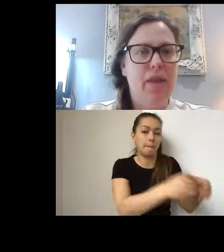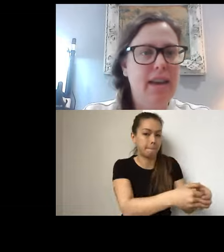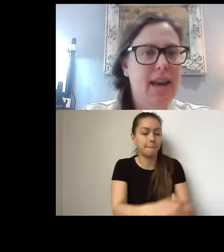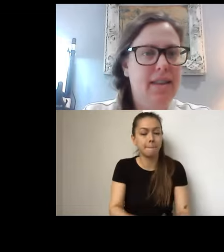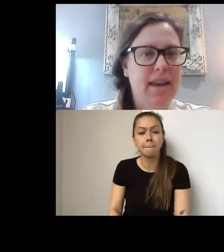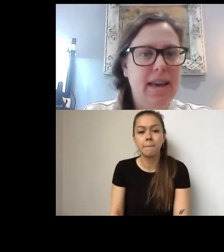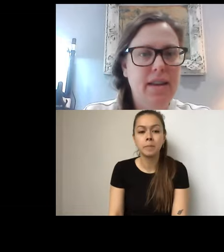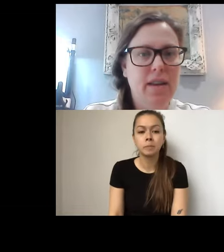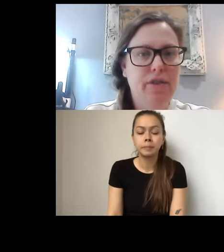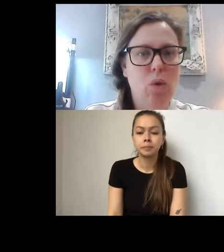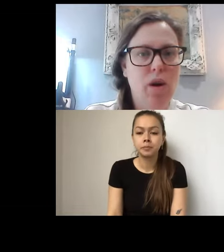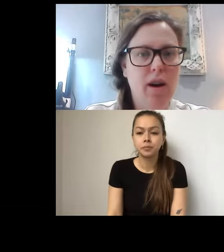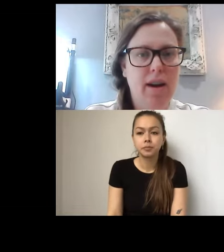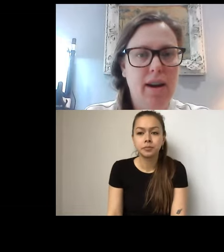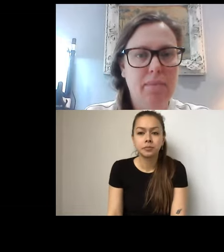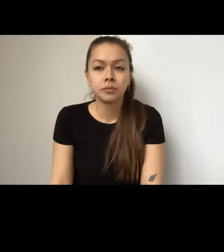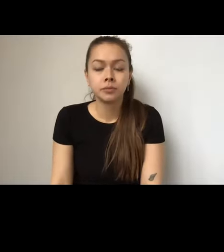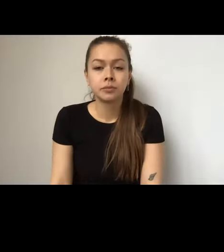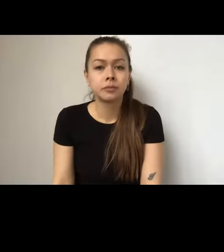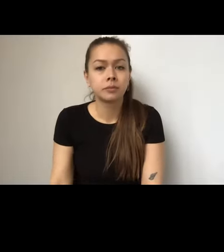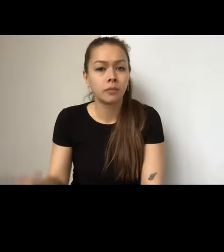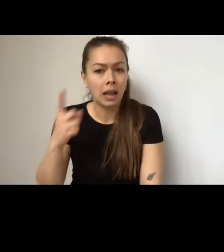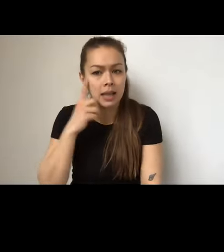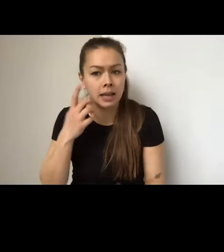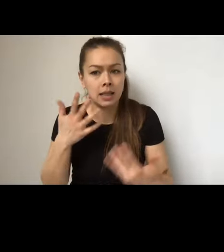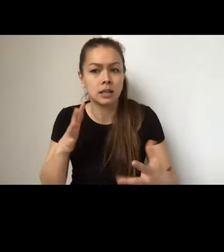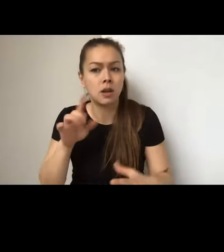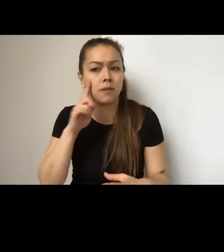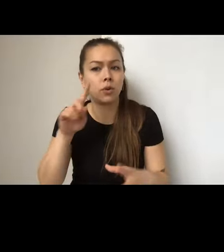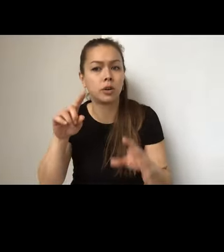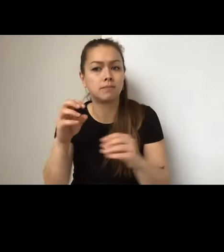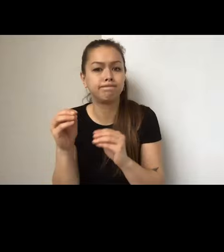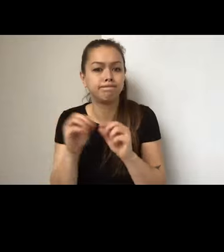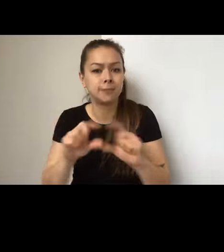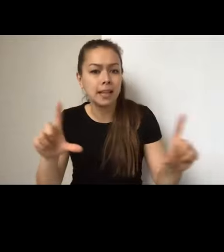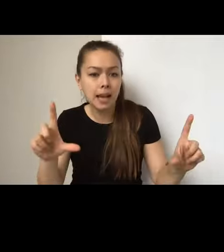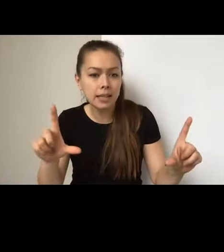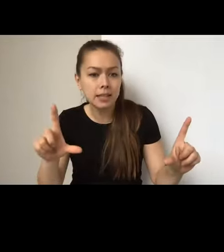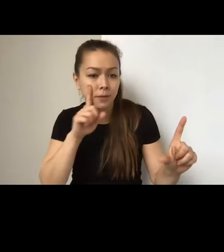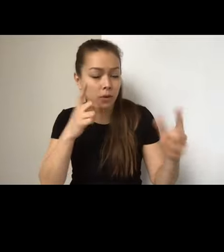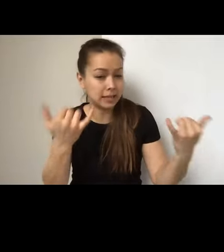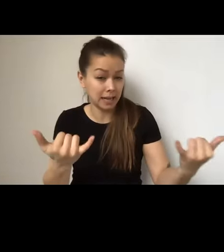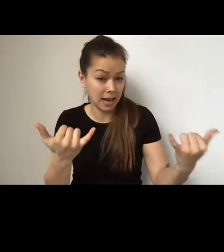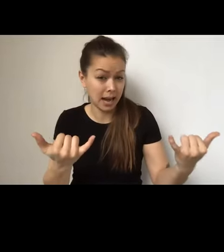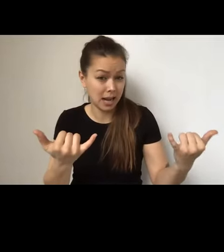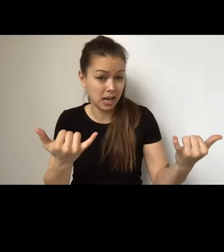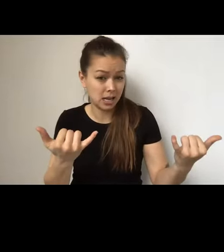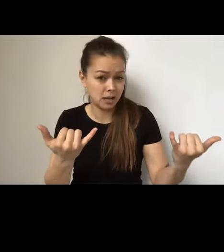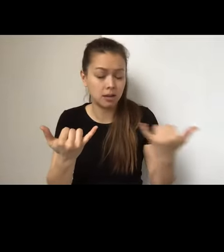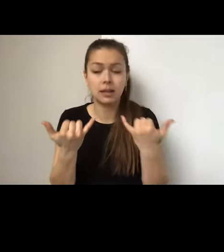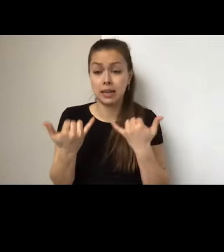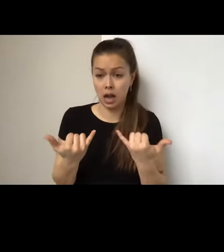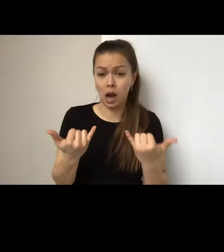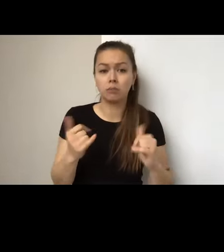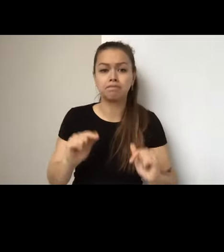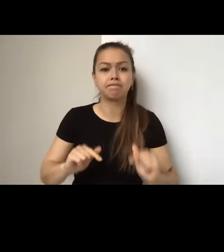I think that's it for, um, the slides show presentation today. So we're going to just go ahead and